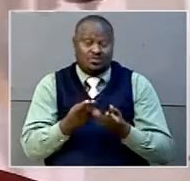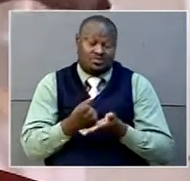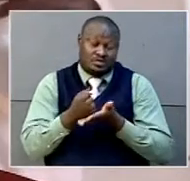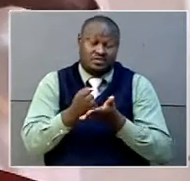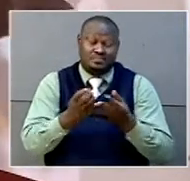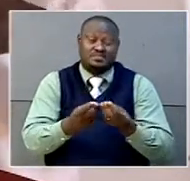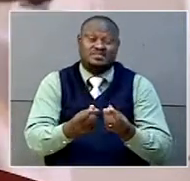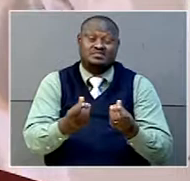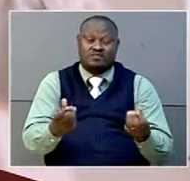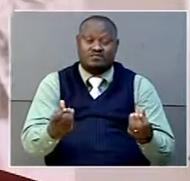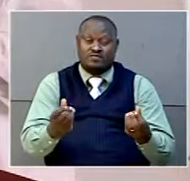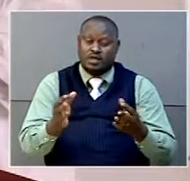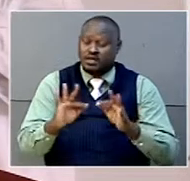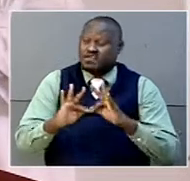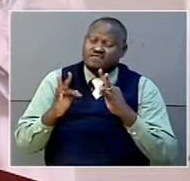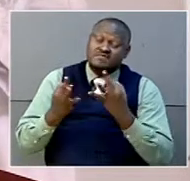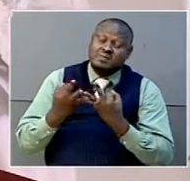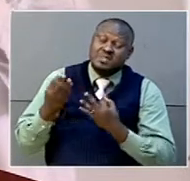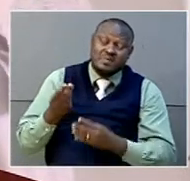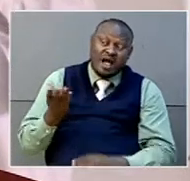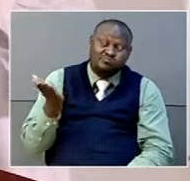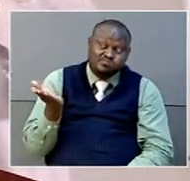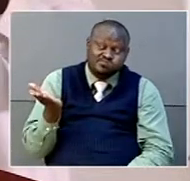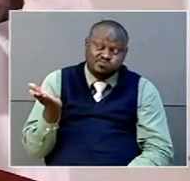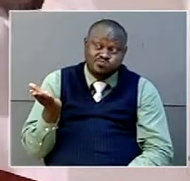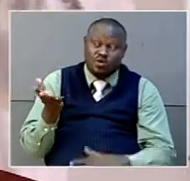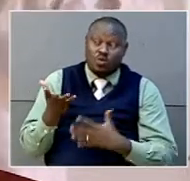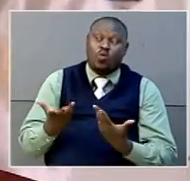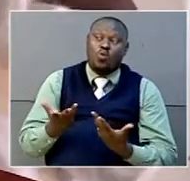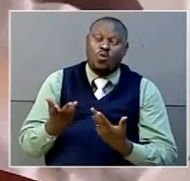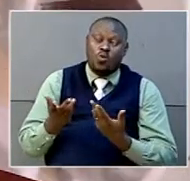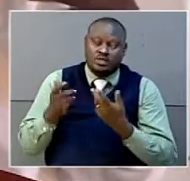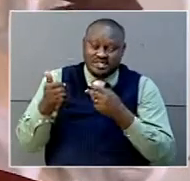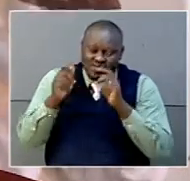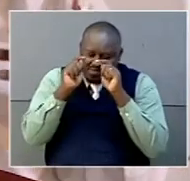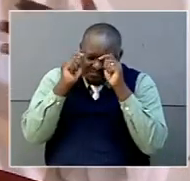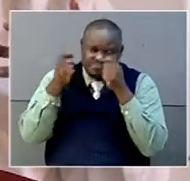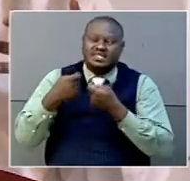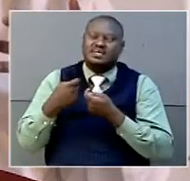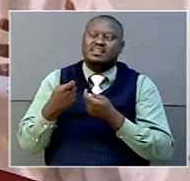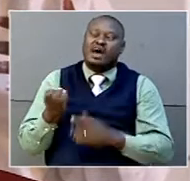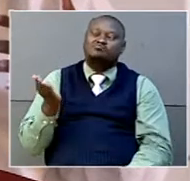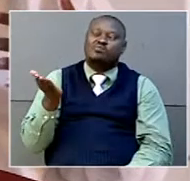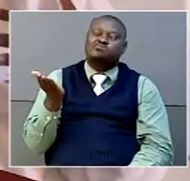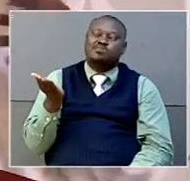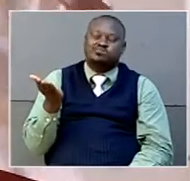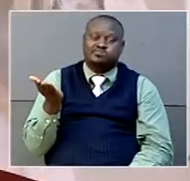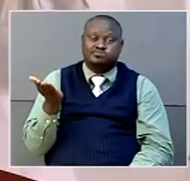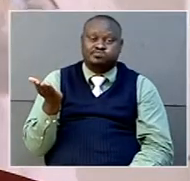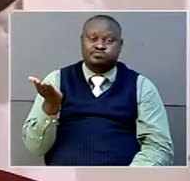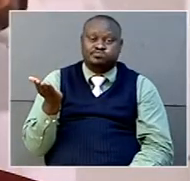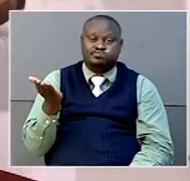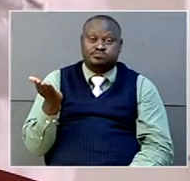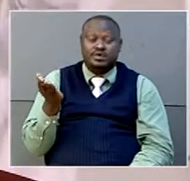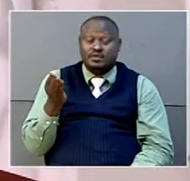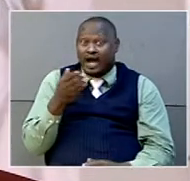Can the families afford, or are they pretending that they can... Don't